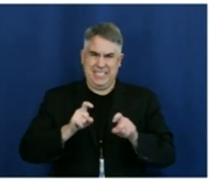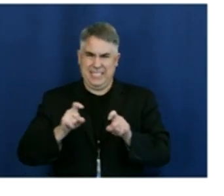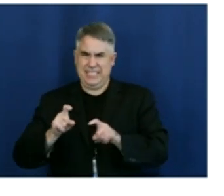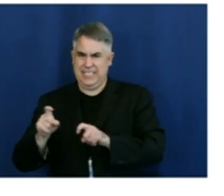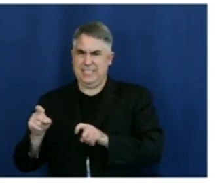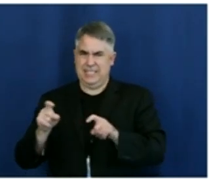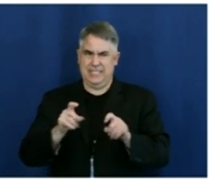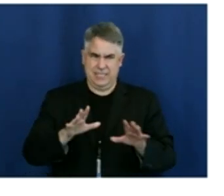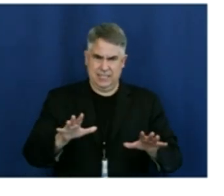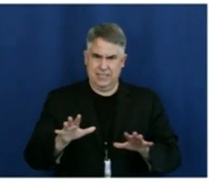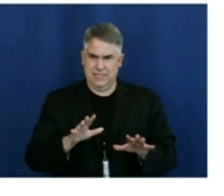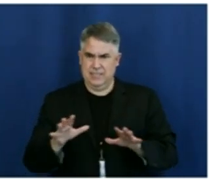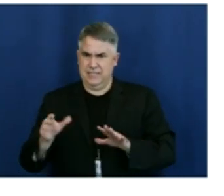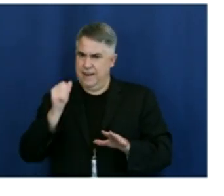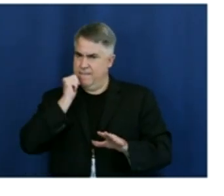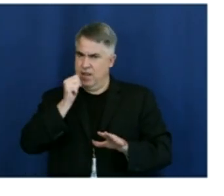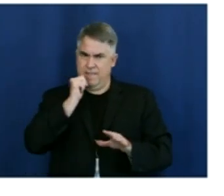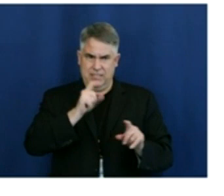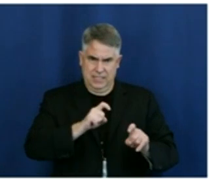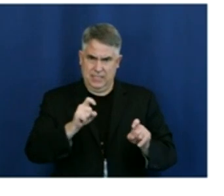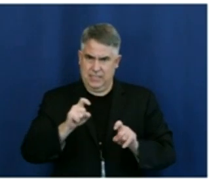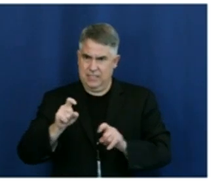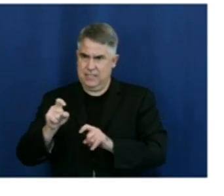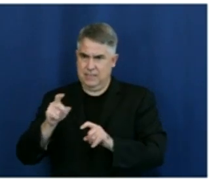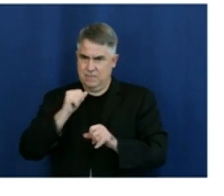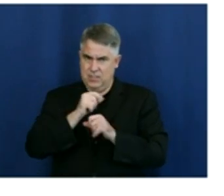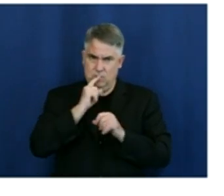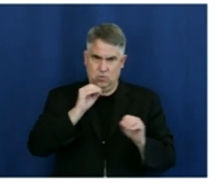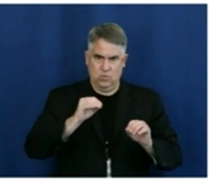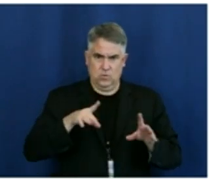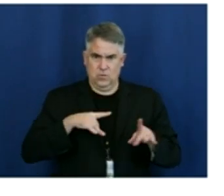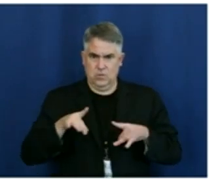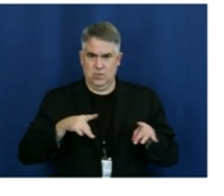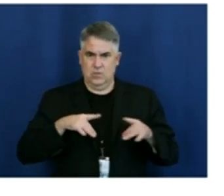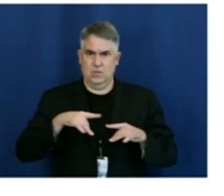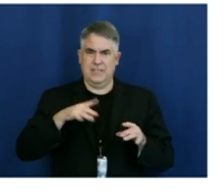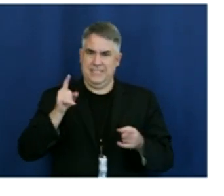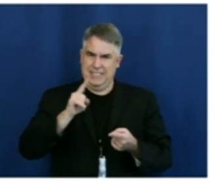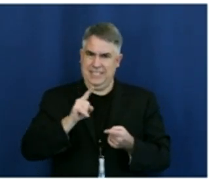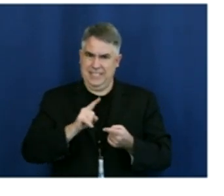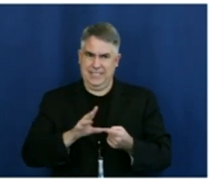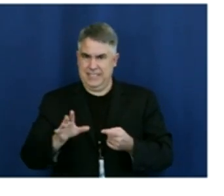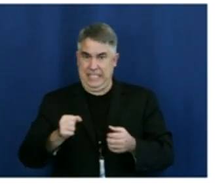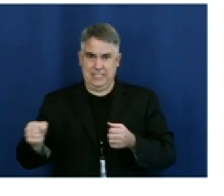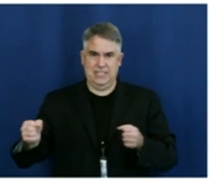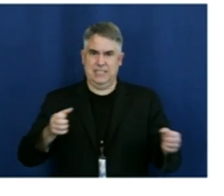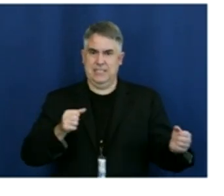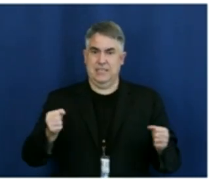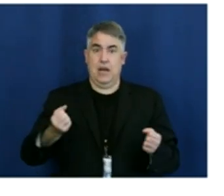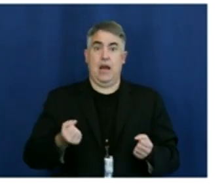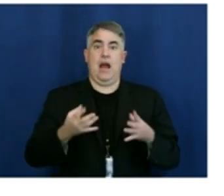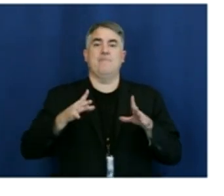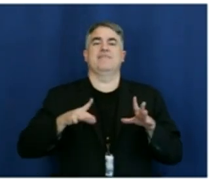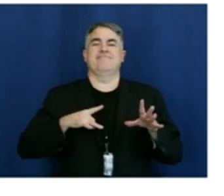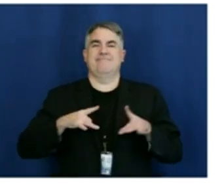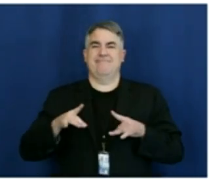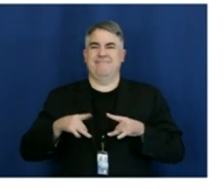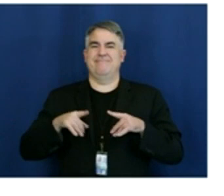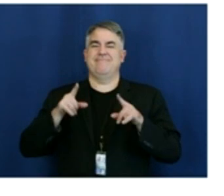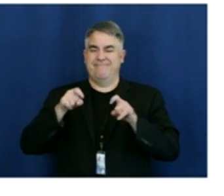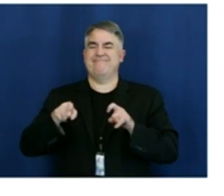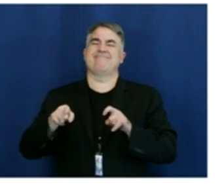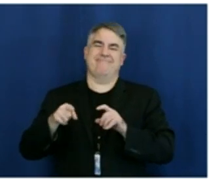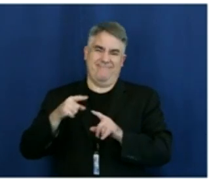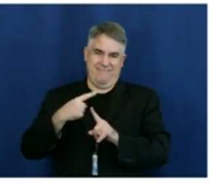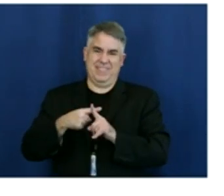uh, number of testing. So we get some credit on the adjustment coming down our percentage of positive, uh, also coming down, uh, and our health equity